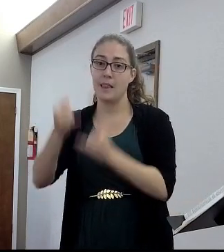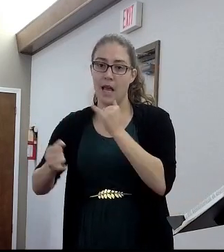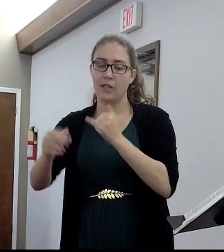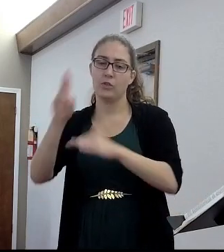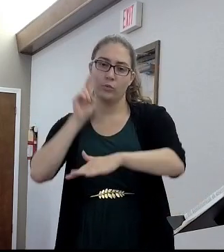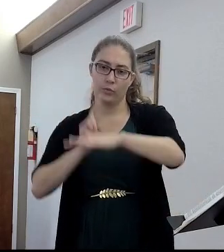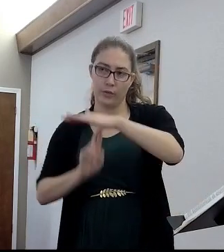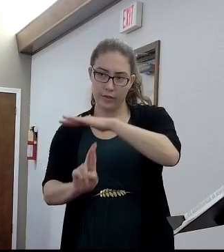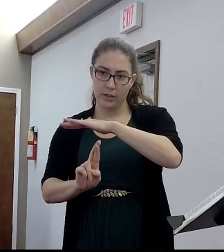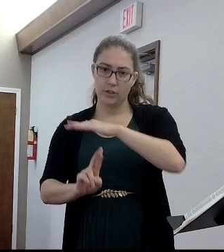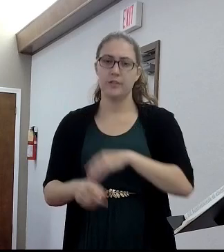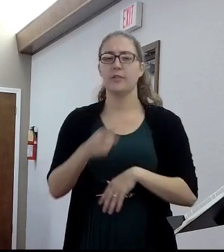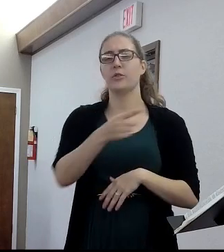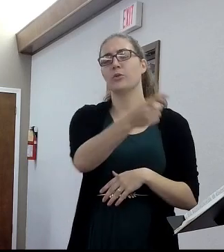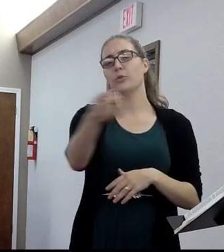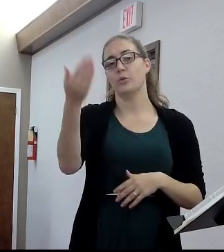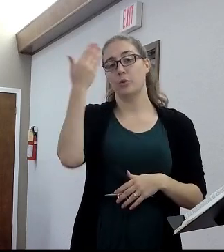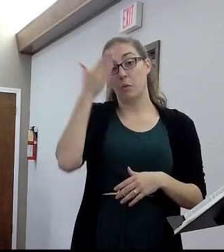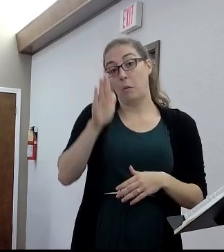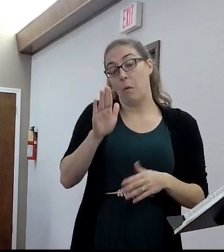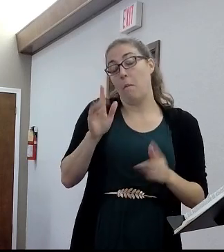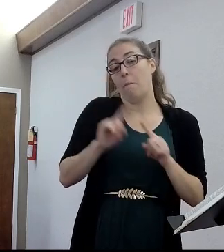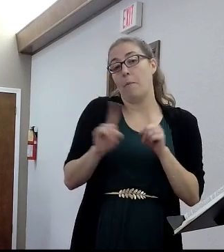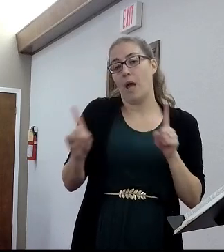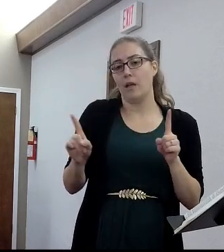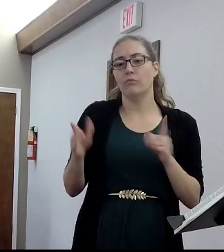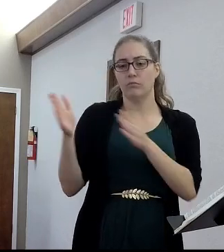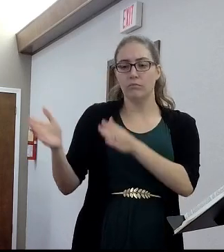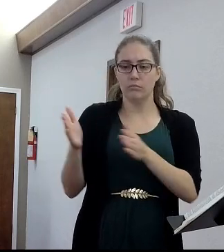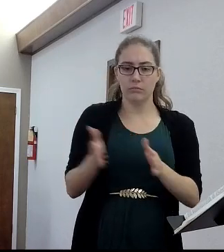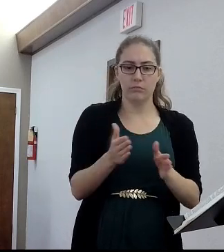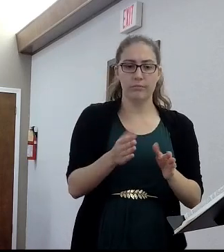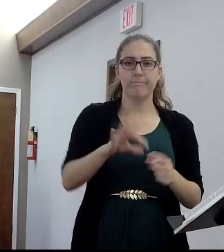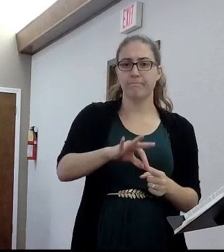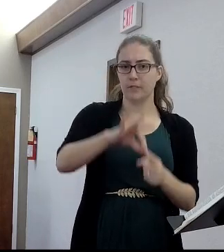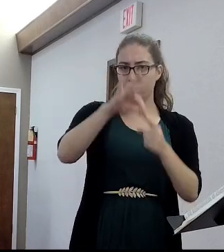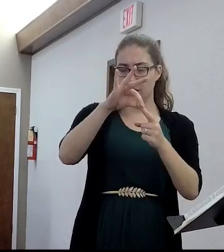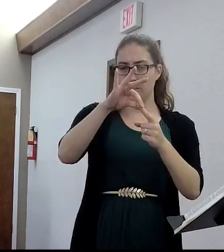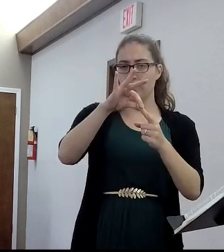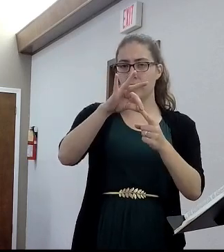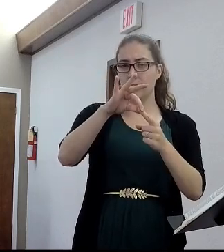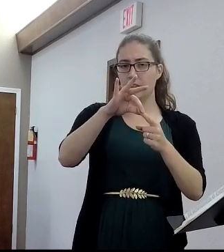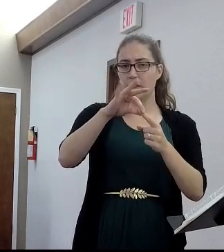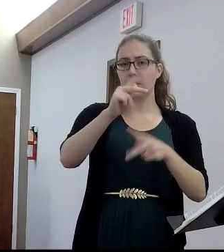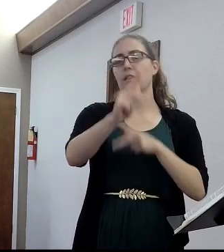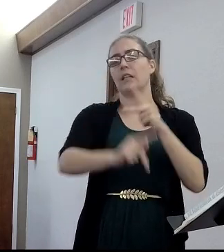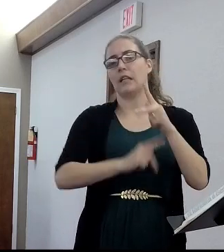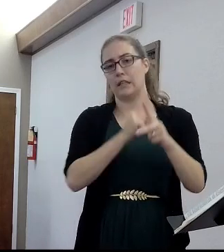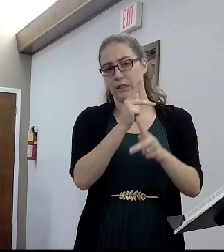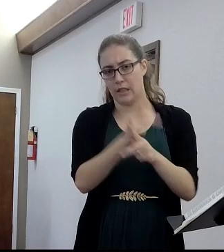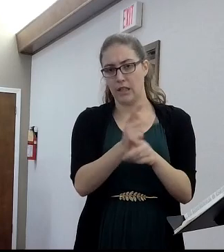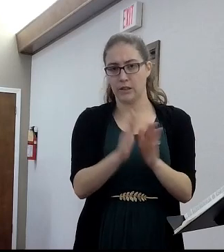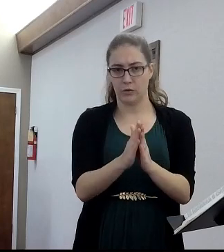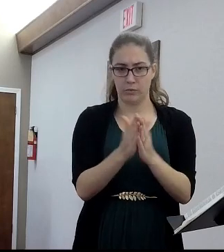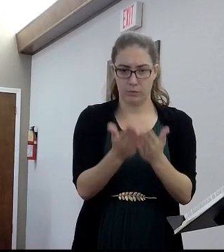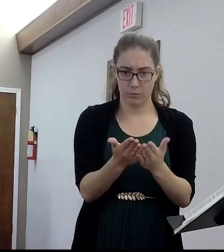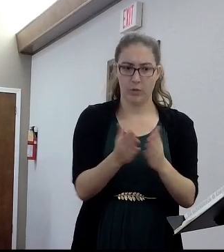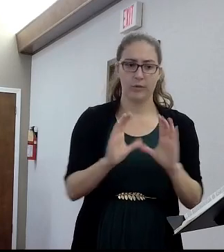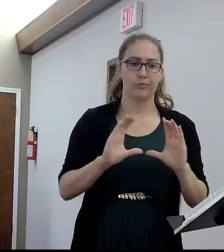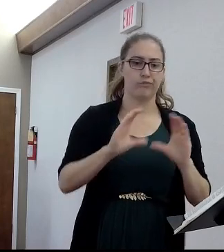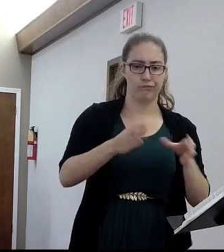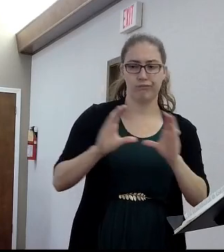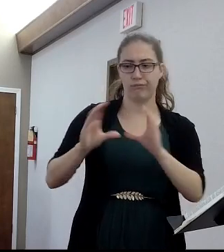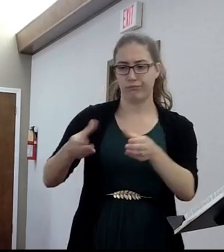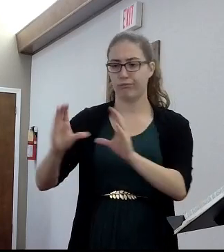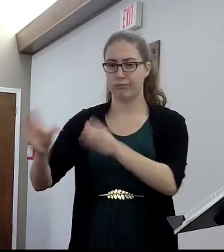Testament. I don't know if you've ever caught that, but they're arranged that way. And so, there's distinct literary forms in each one of those groupings. And so, for instance,